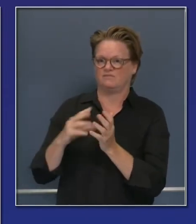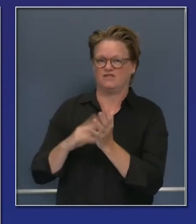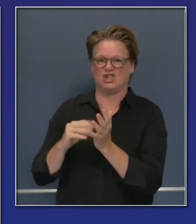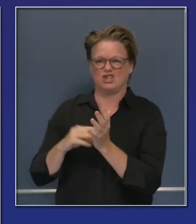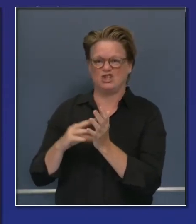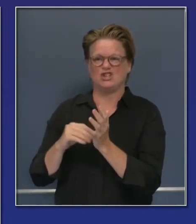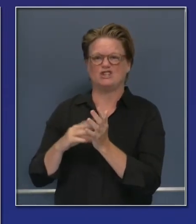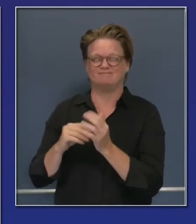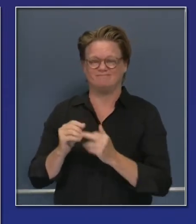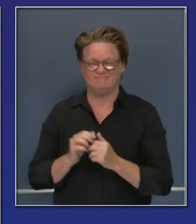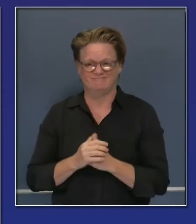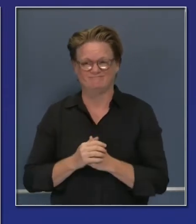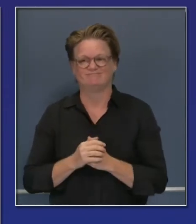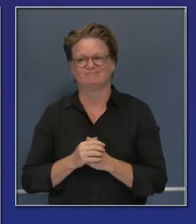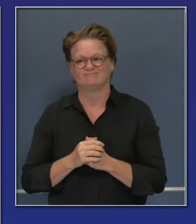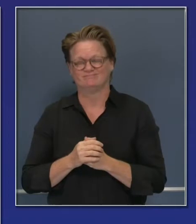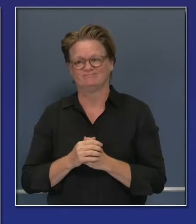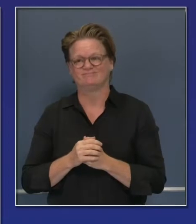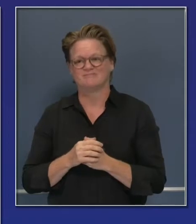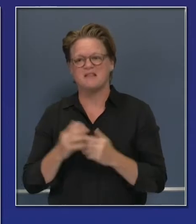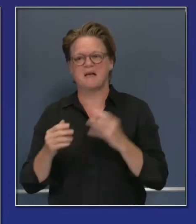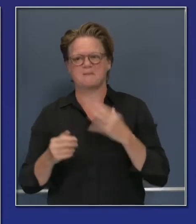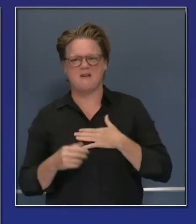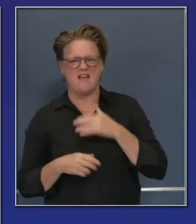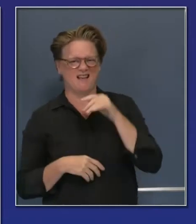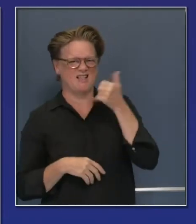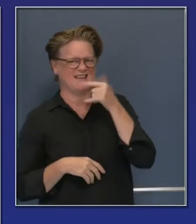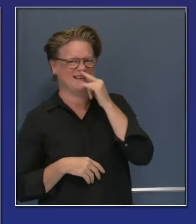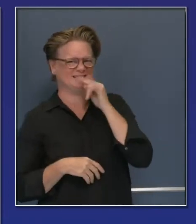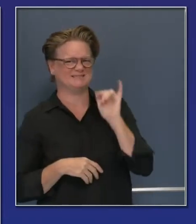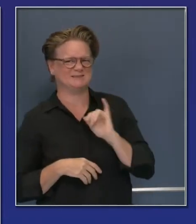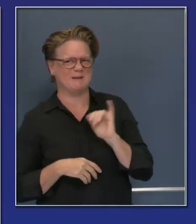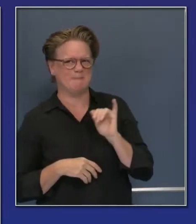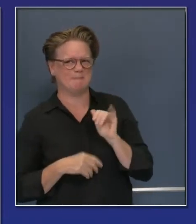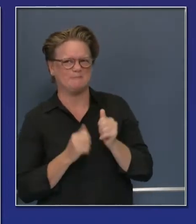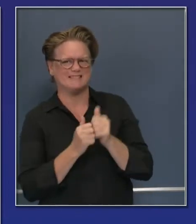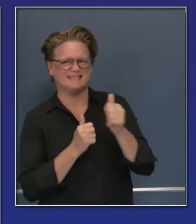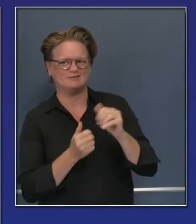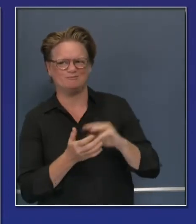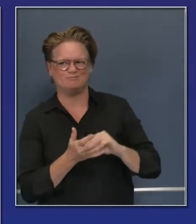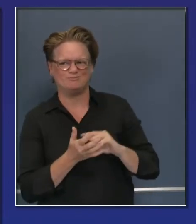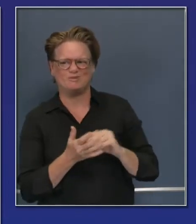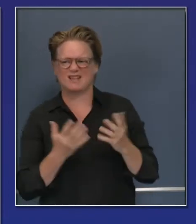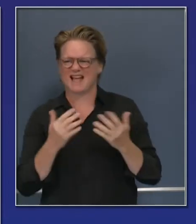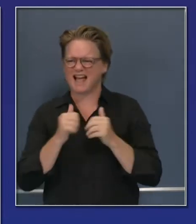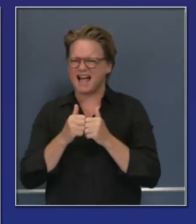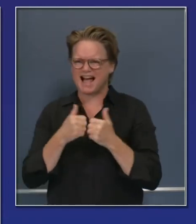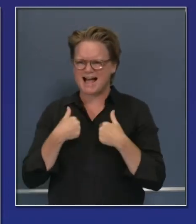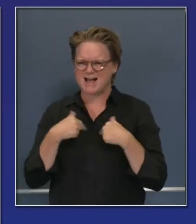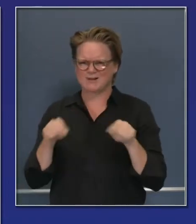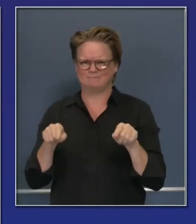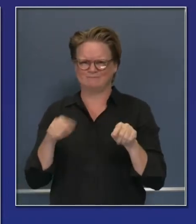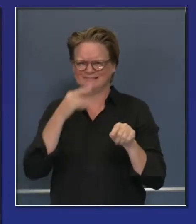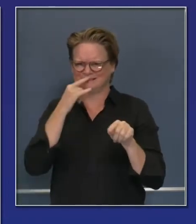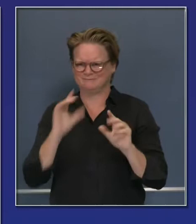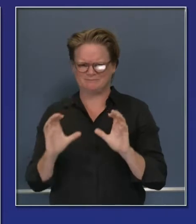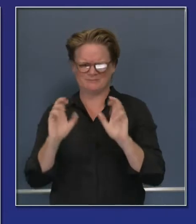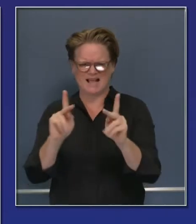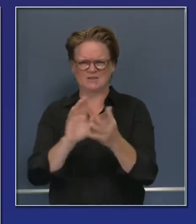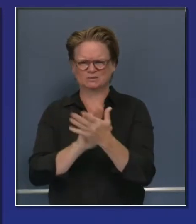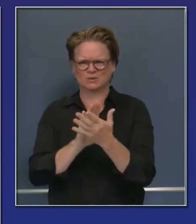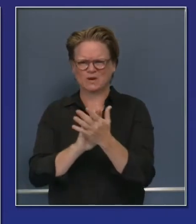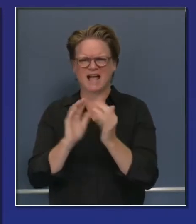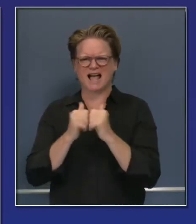for us to get our kids back to school, in order for us to get our businesses back open, in order for people to get back to their jobs,